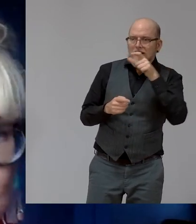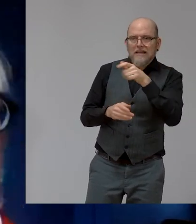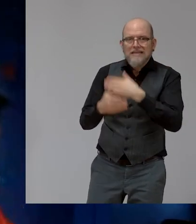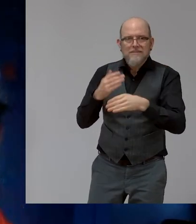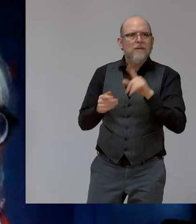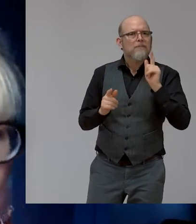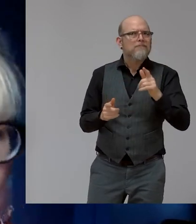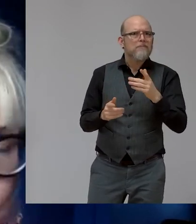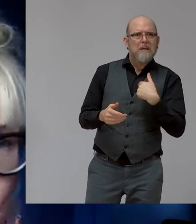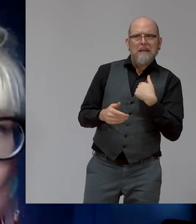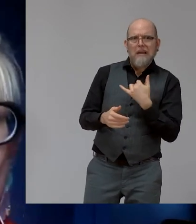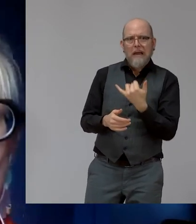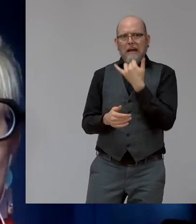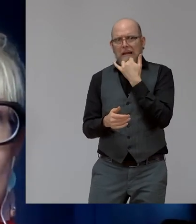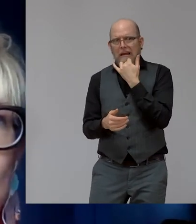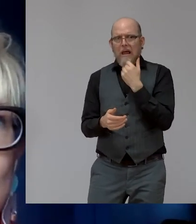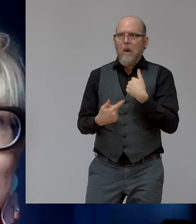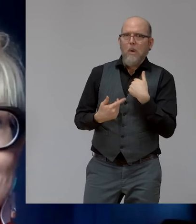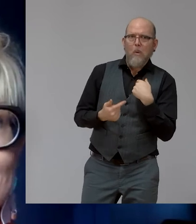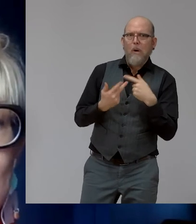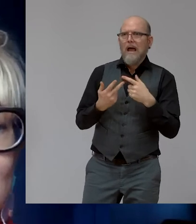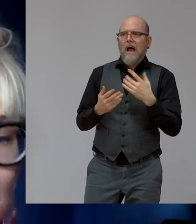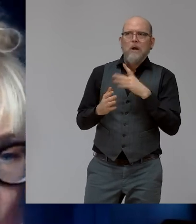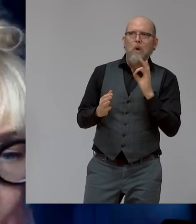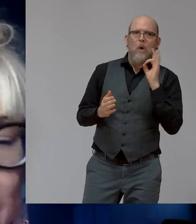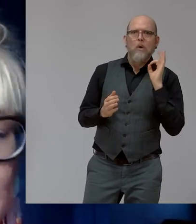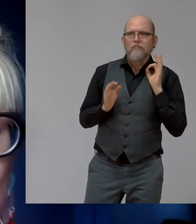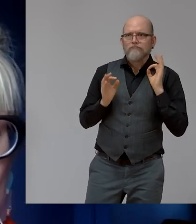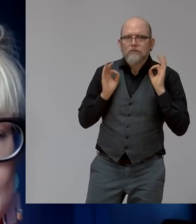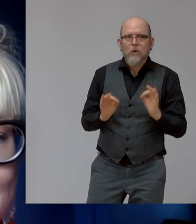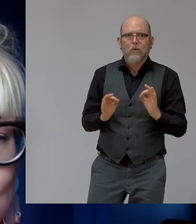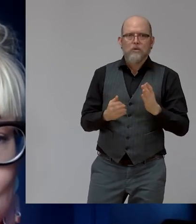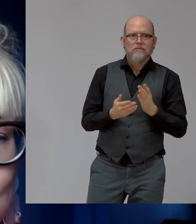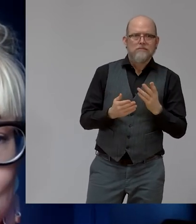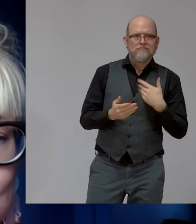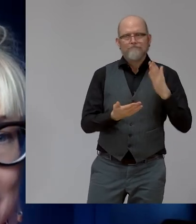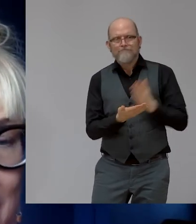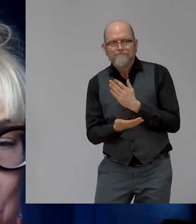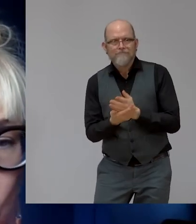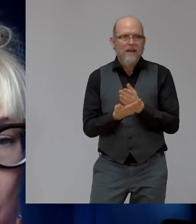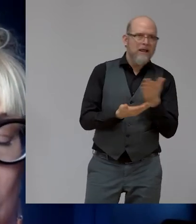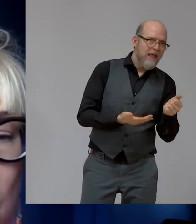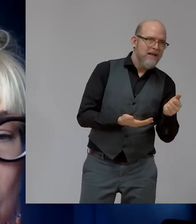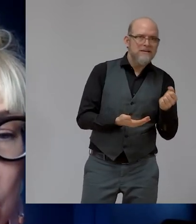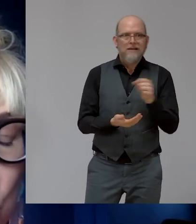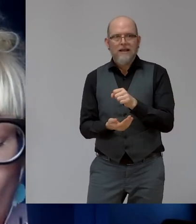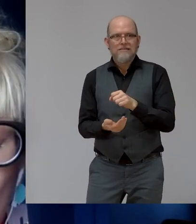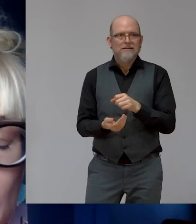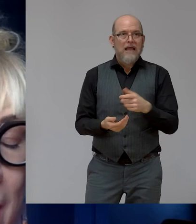doing enough and not having a uniform solution is nearly stopping the organizations from investing in it more.